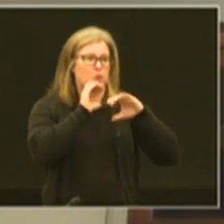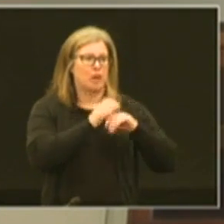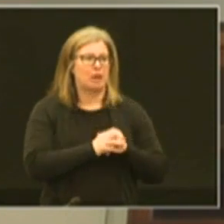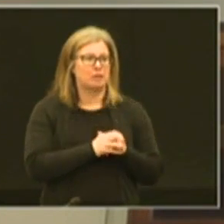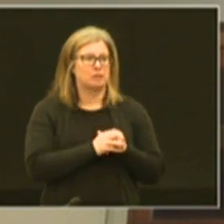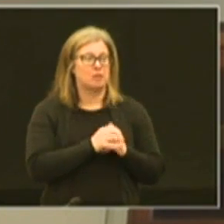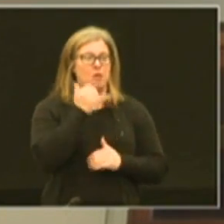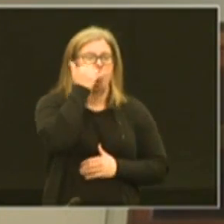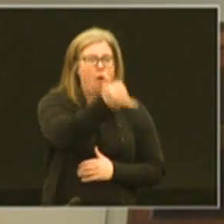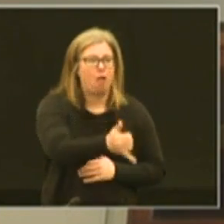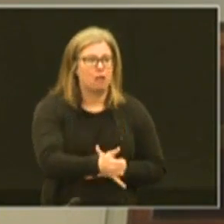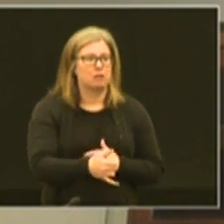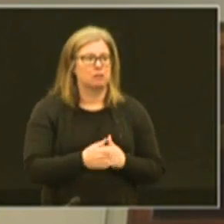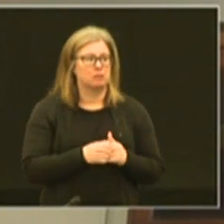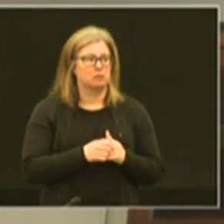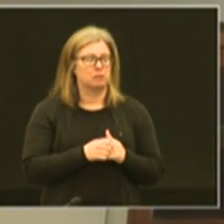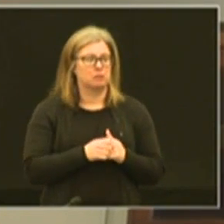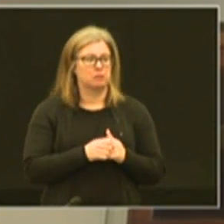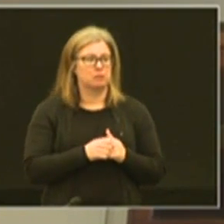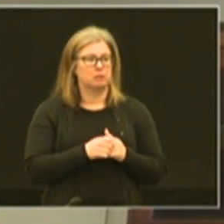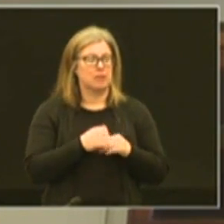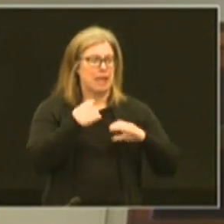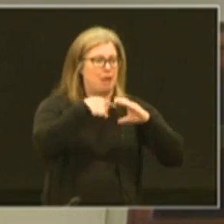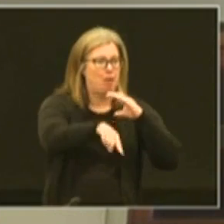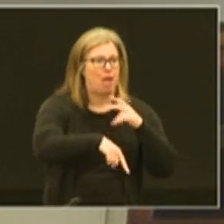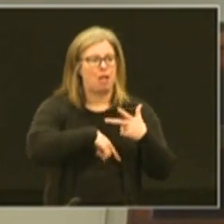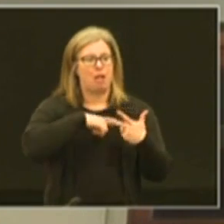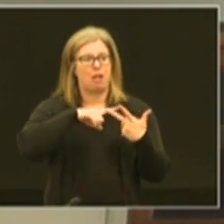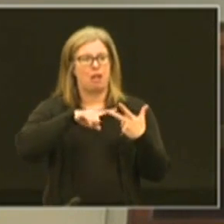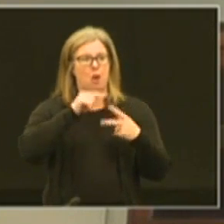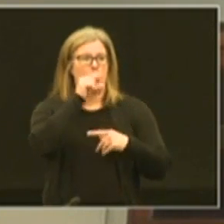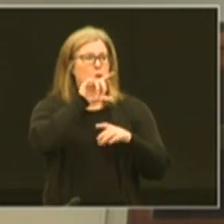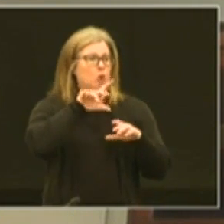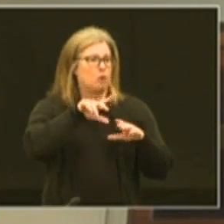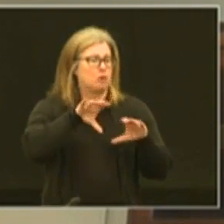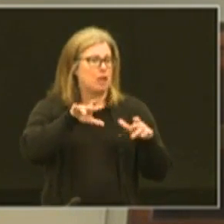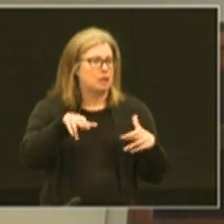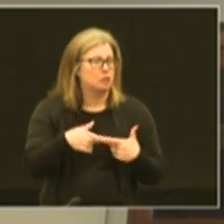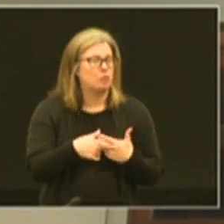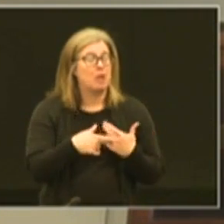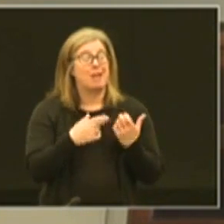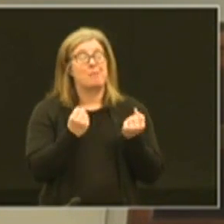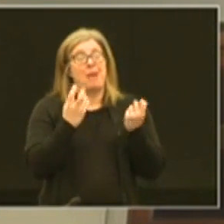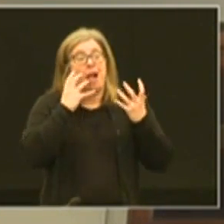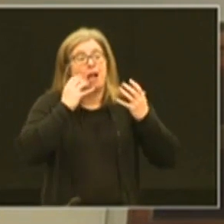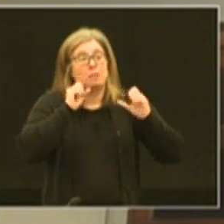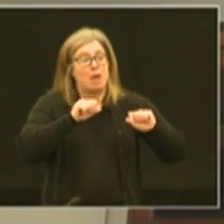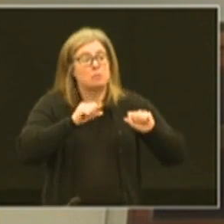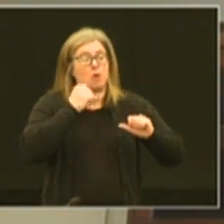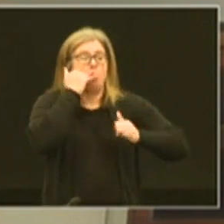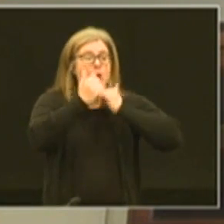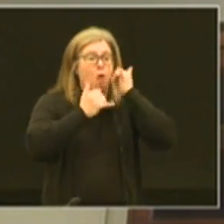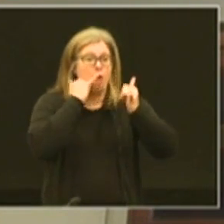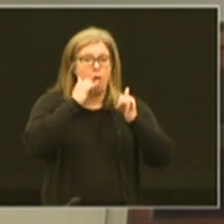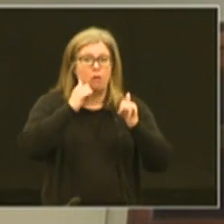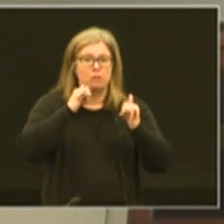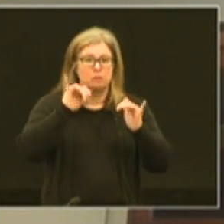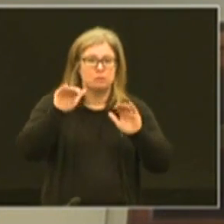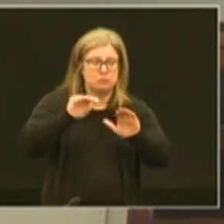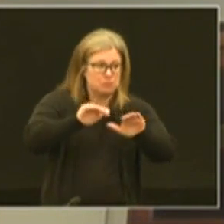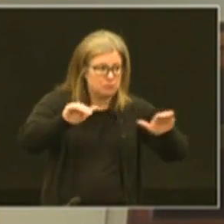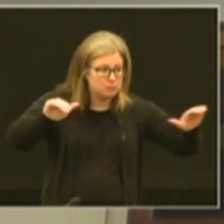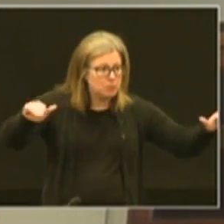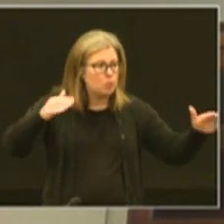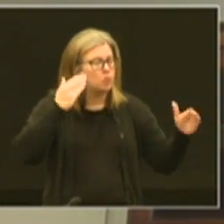calling um you know using email using the google platforms but as much as possible to call and get out there and we know